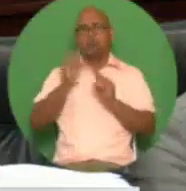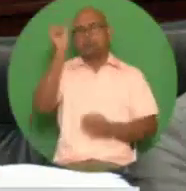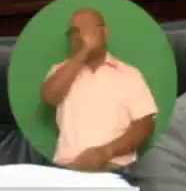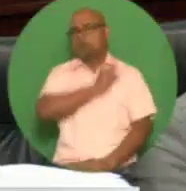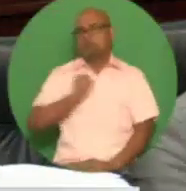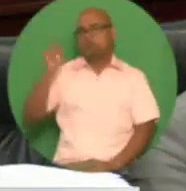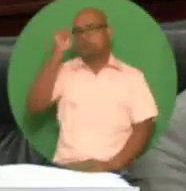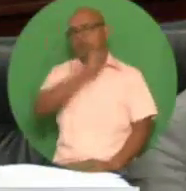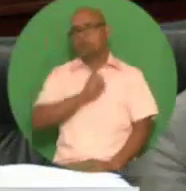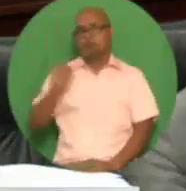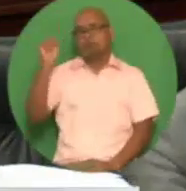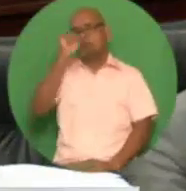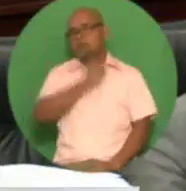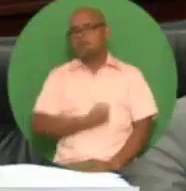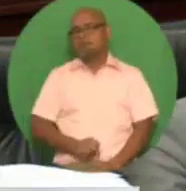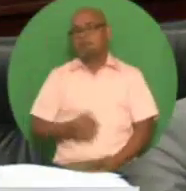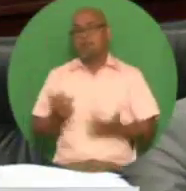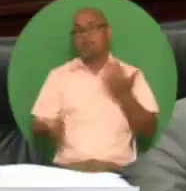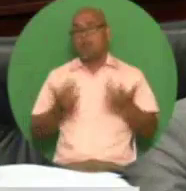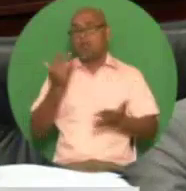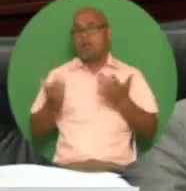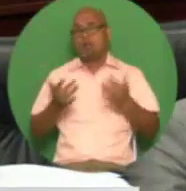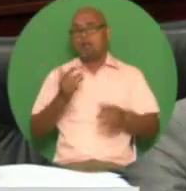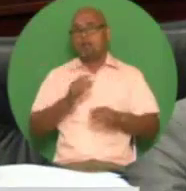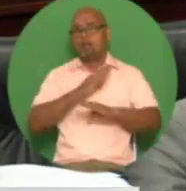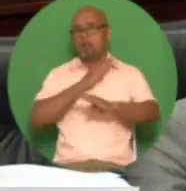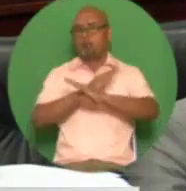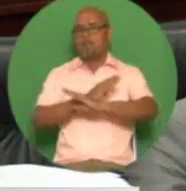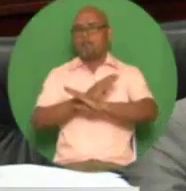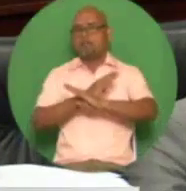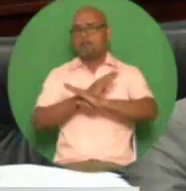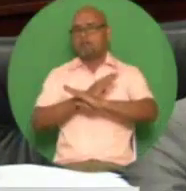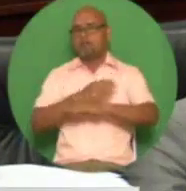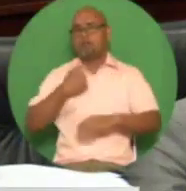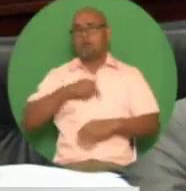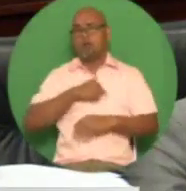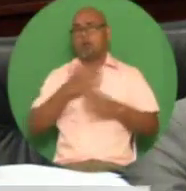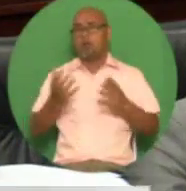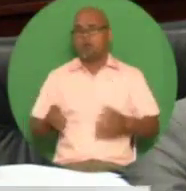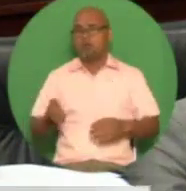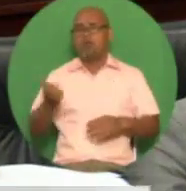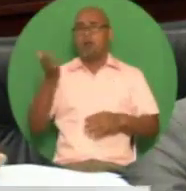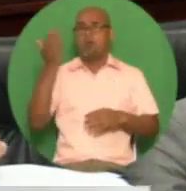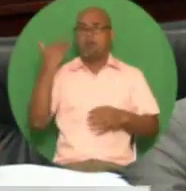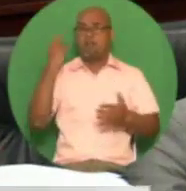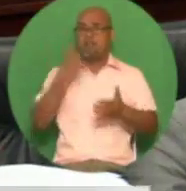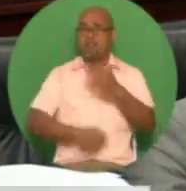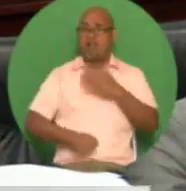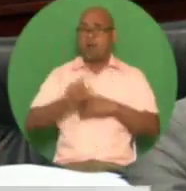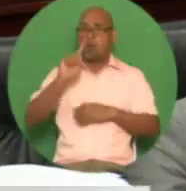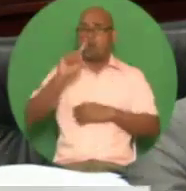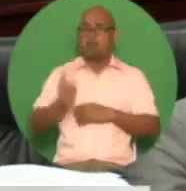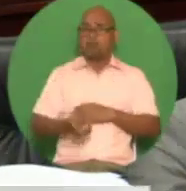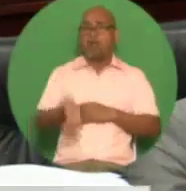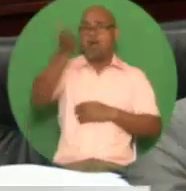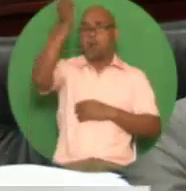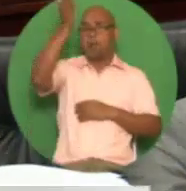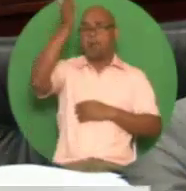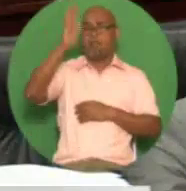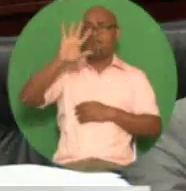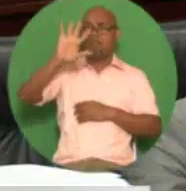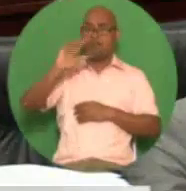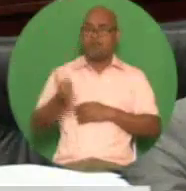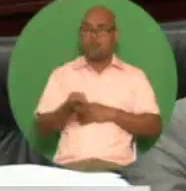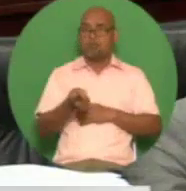the acts of these individuals i am pro i propose to increase the fine from one thousand dollars to five thousand dollars on the agriculture